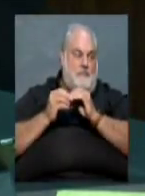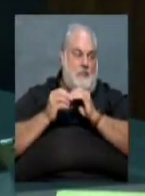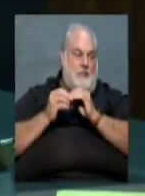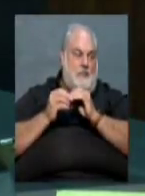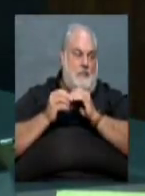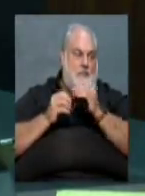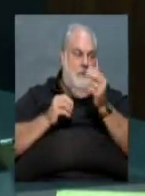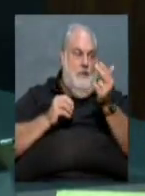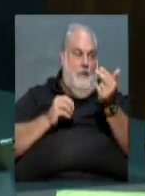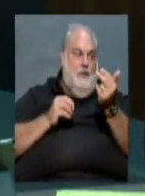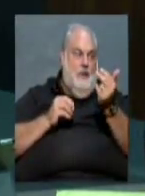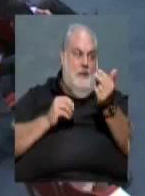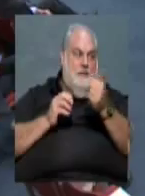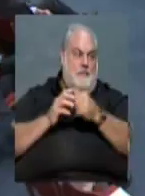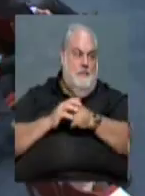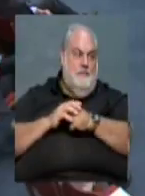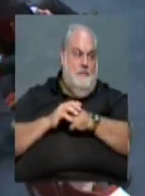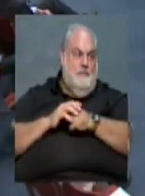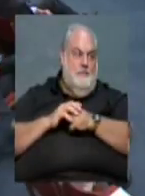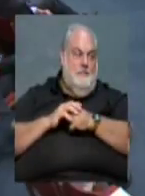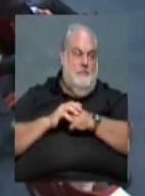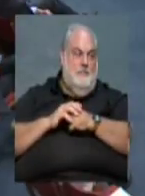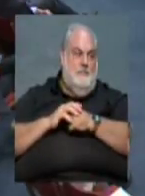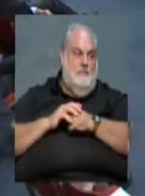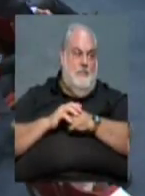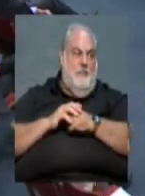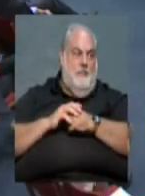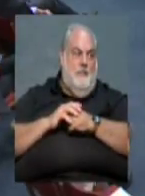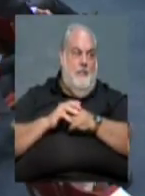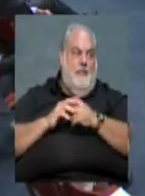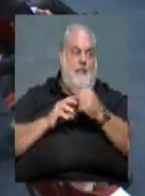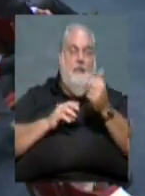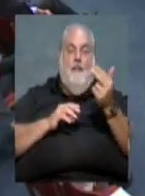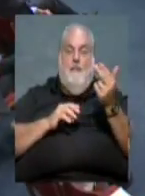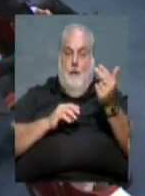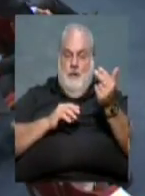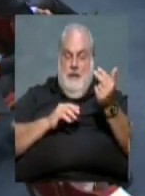13. 13? Uh-huh. Item 13, please, Tony.